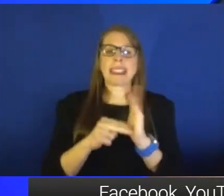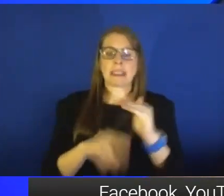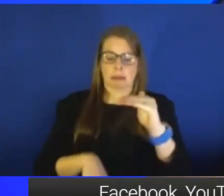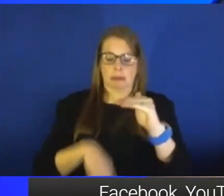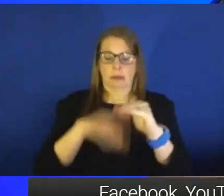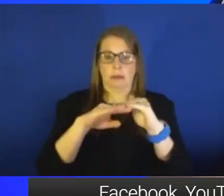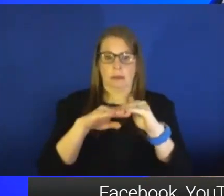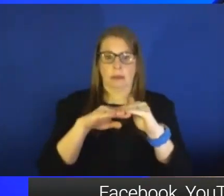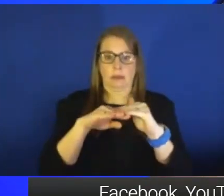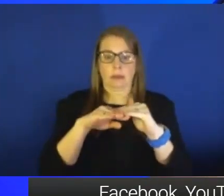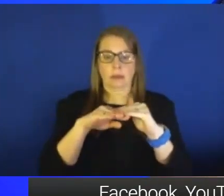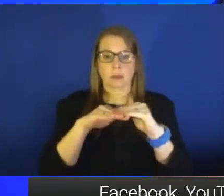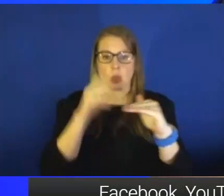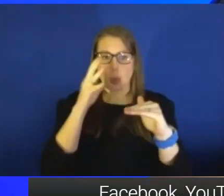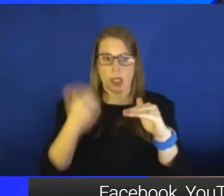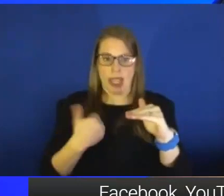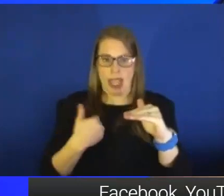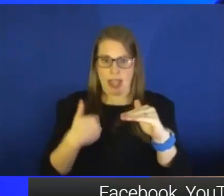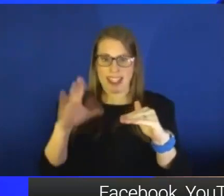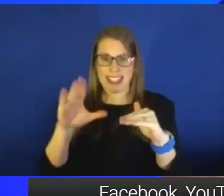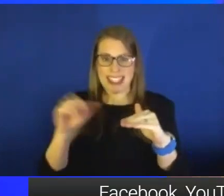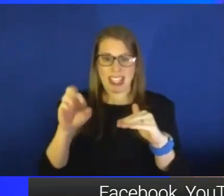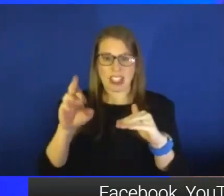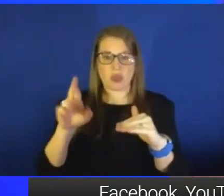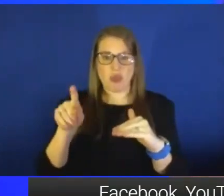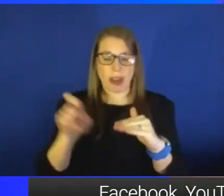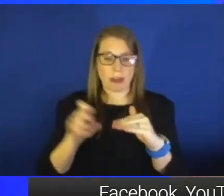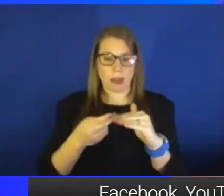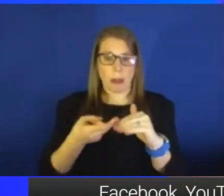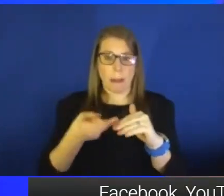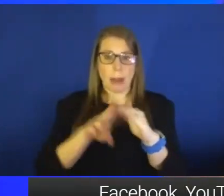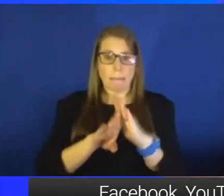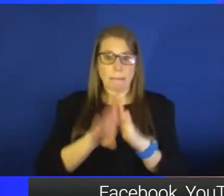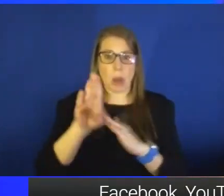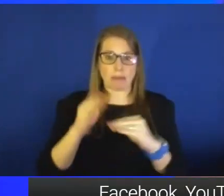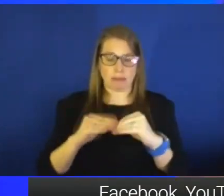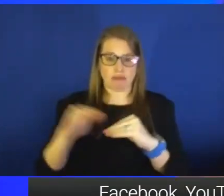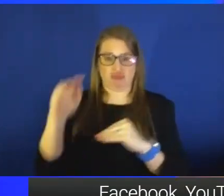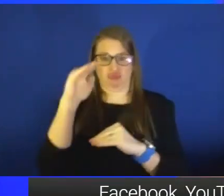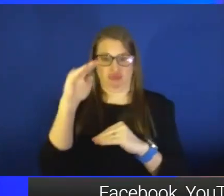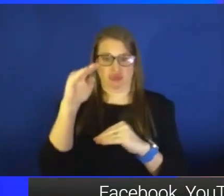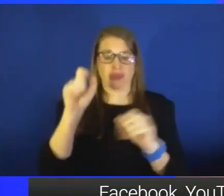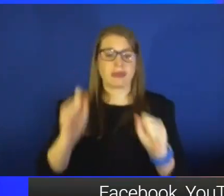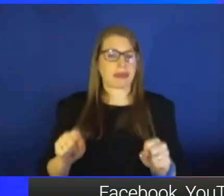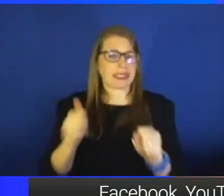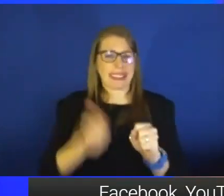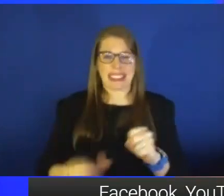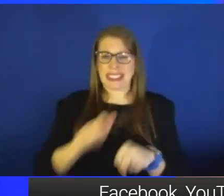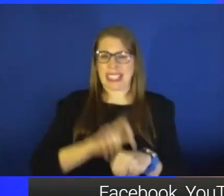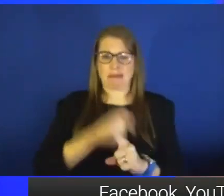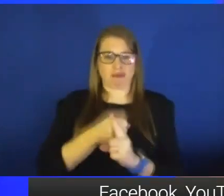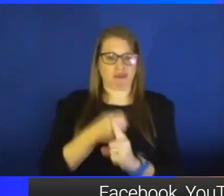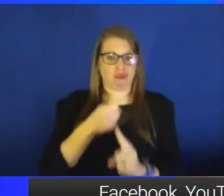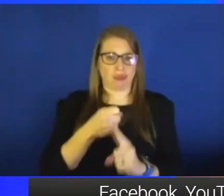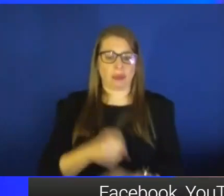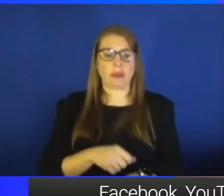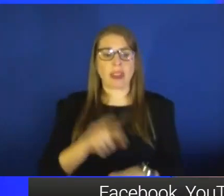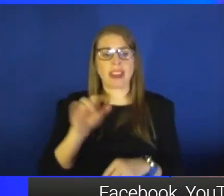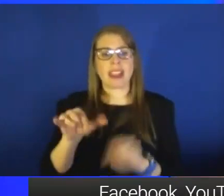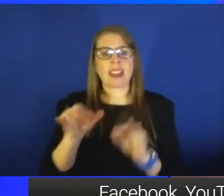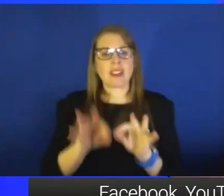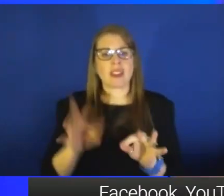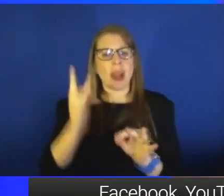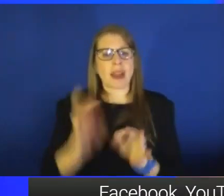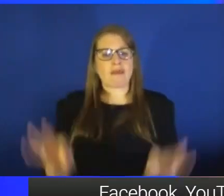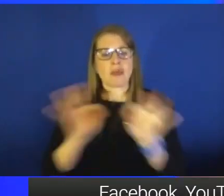that, you know, case rate can spike above that epidemic threshold at any time. And so that's why it's important to continue to have good